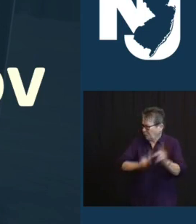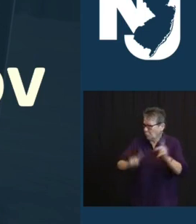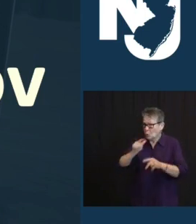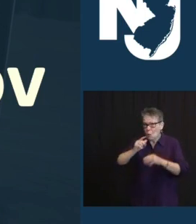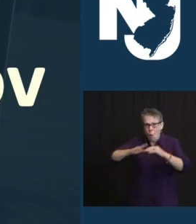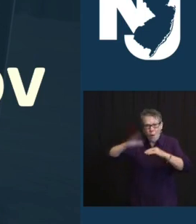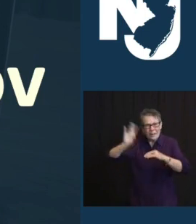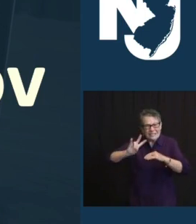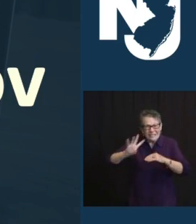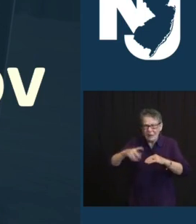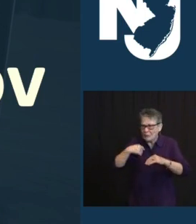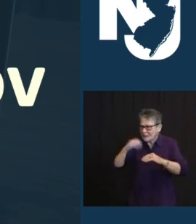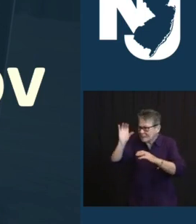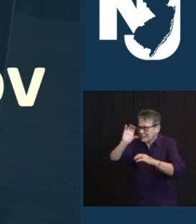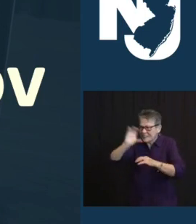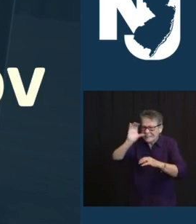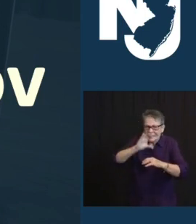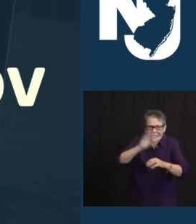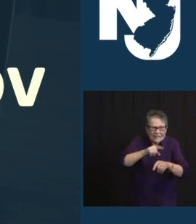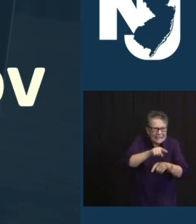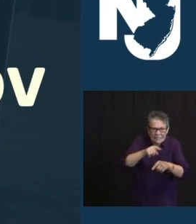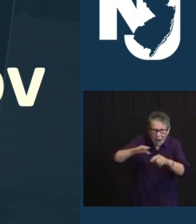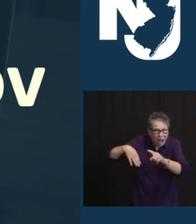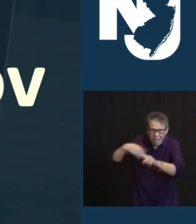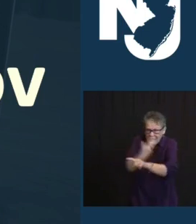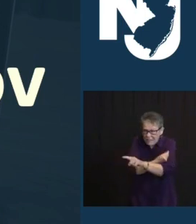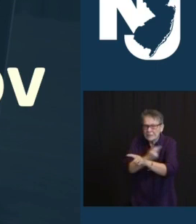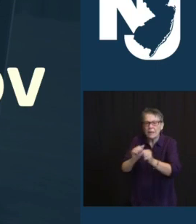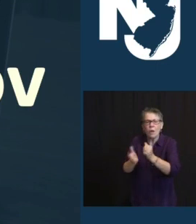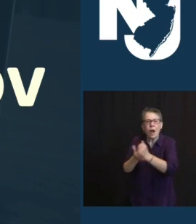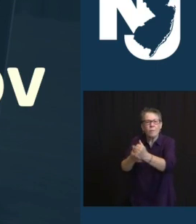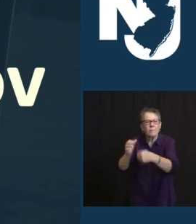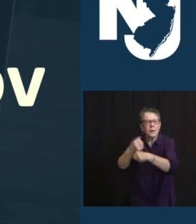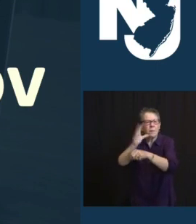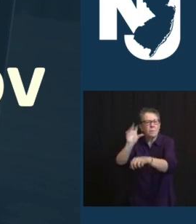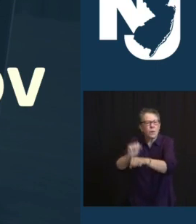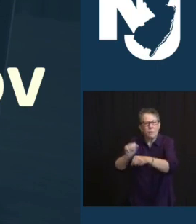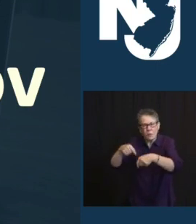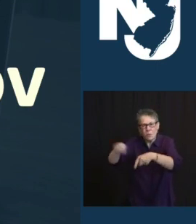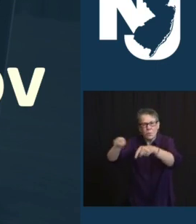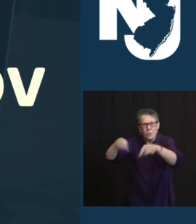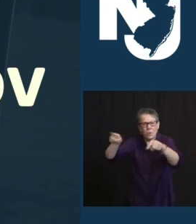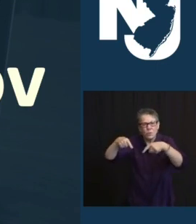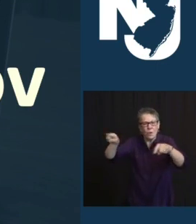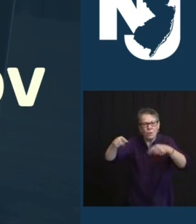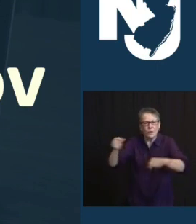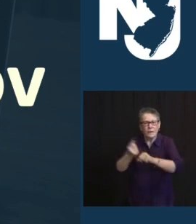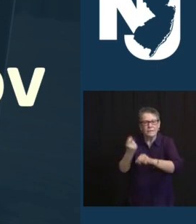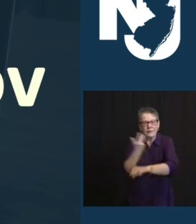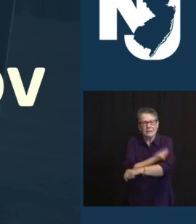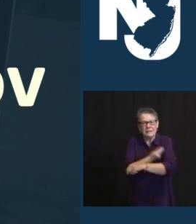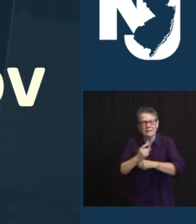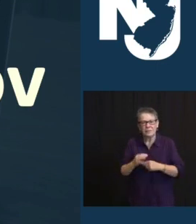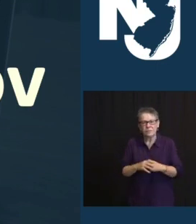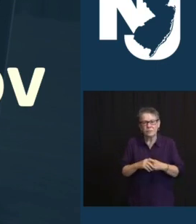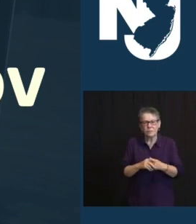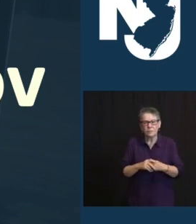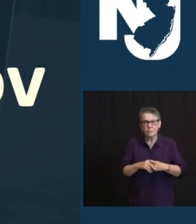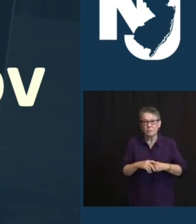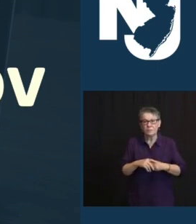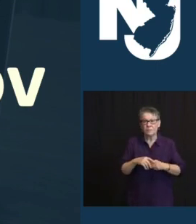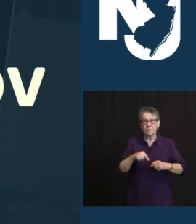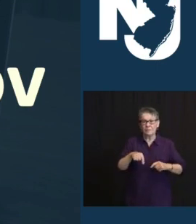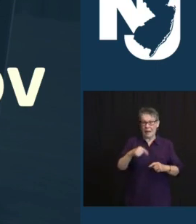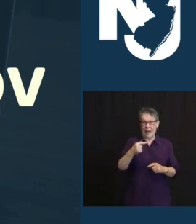EXPLICITLY WE'VE BEEN IN GOOD CONVERSATIONS WITH THE SENATE PRESIDENT IN THE GLOSTER MEGASITE ABOUT TRYING TO FIND WAYS TO CREATIVELY